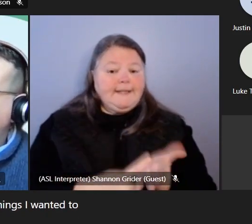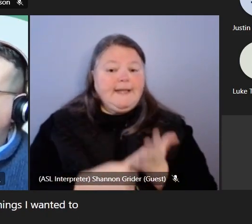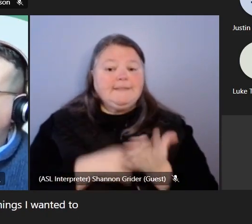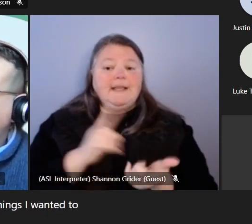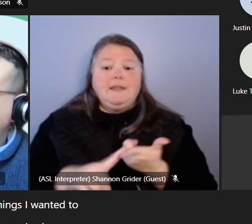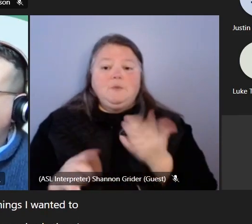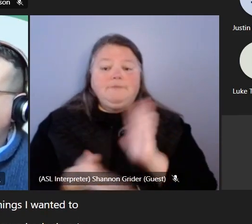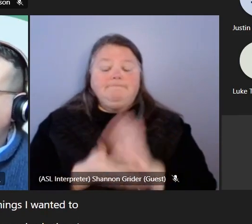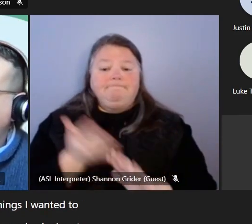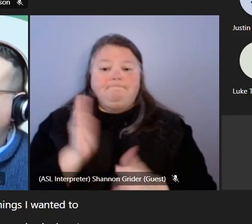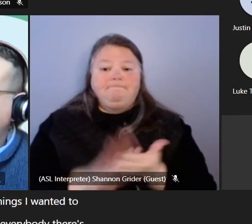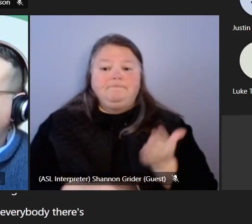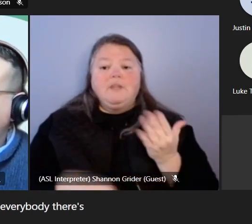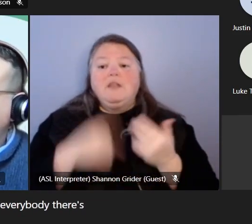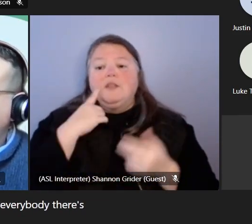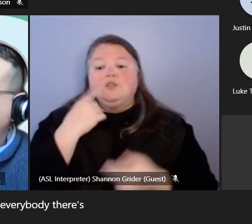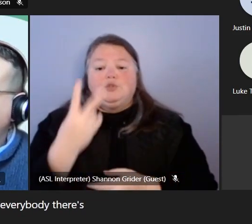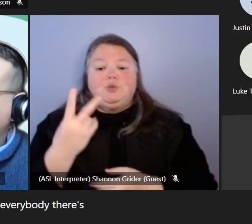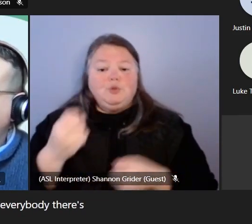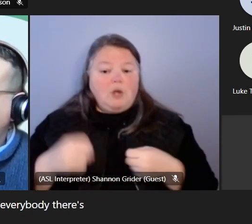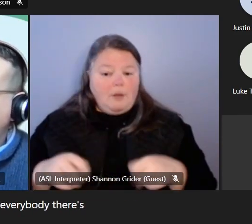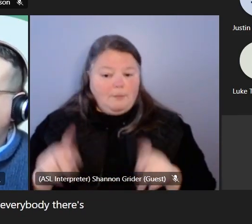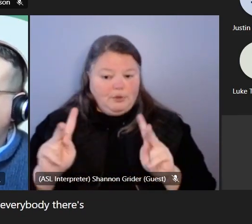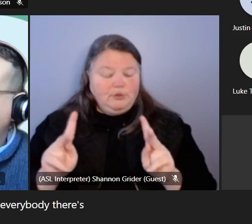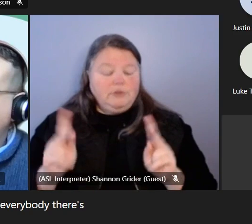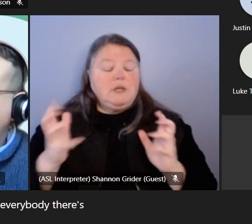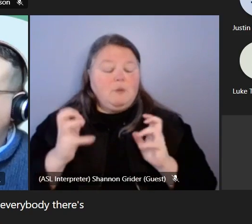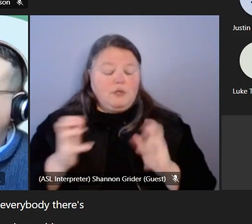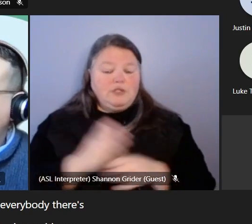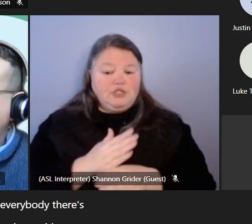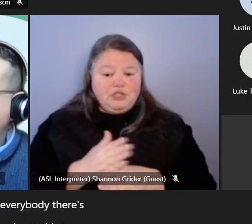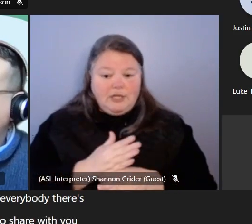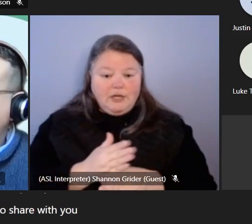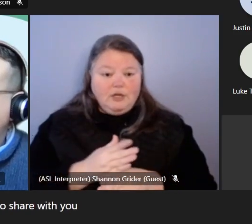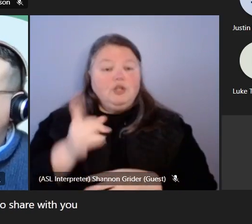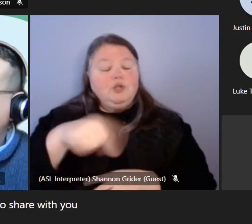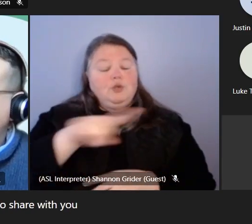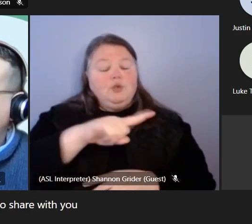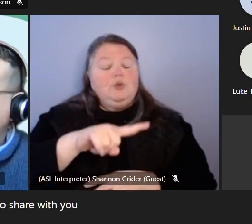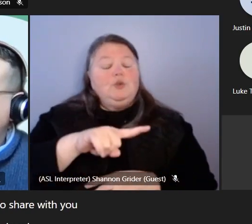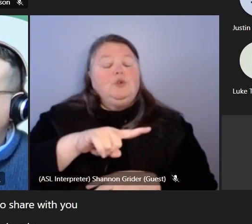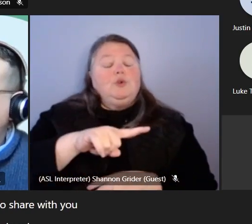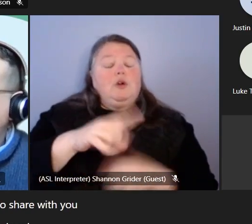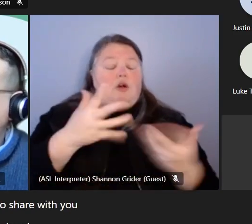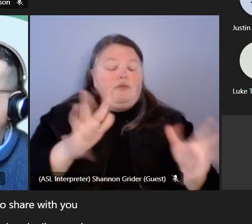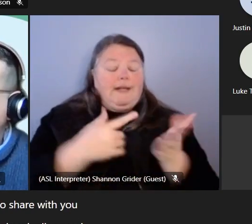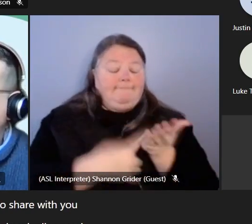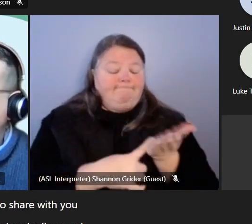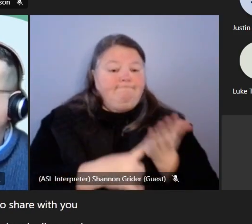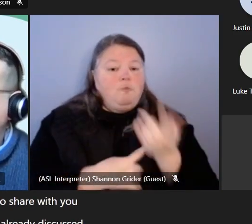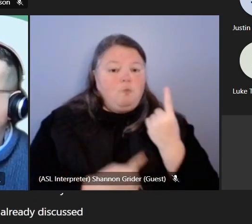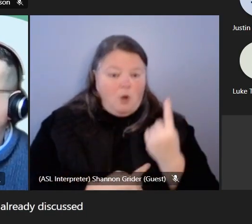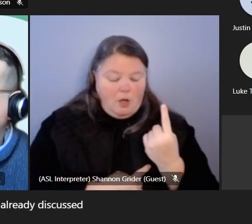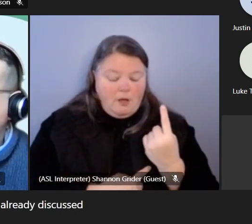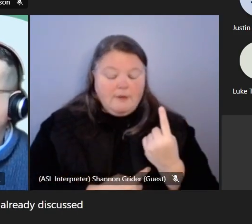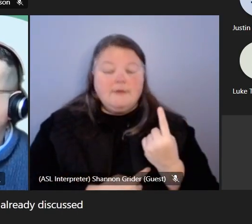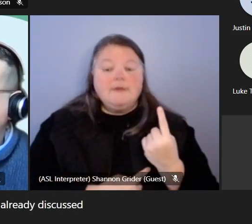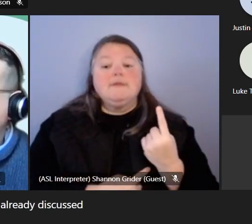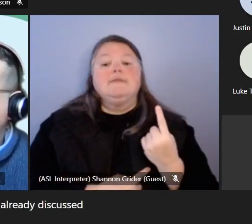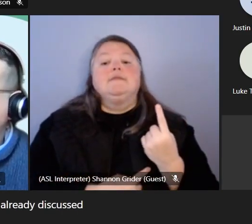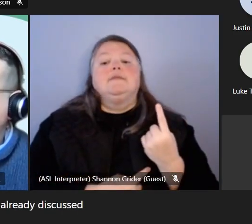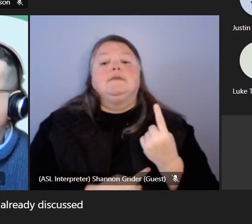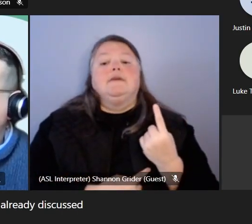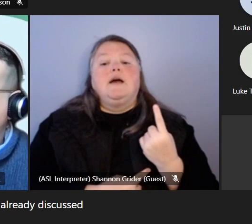we can get everybody there's actually just two opportunities i wanted to share with you that you are aware of one of them we've already discussed and so i want to